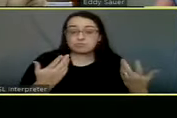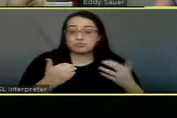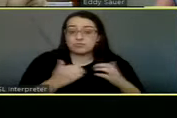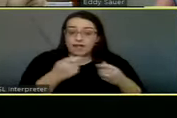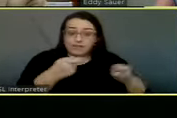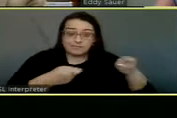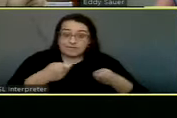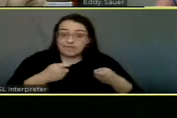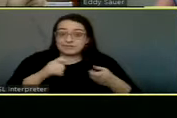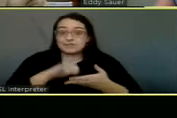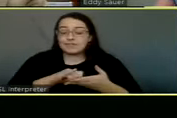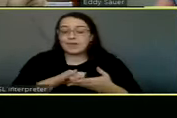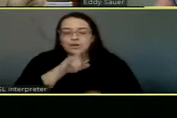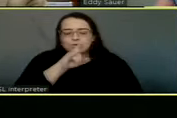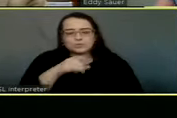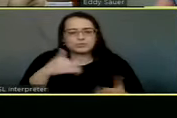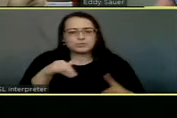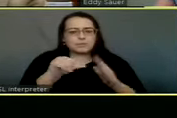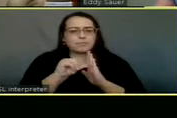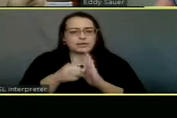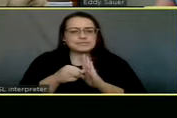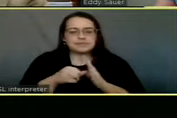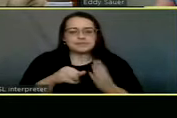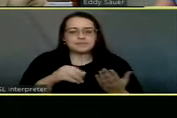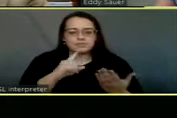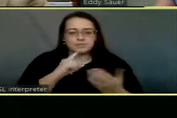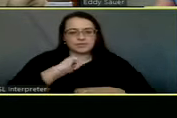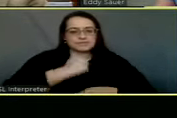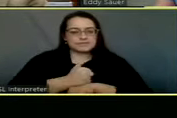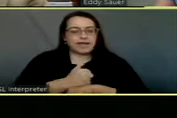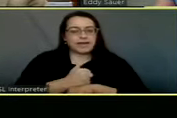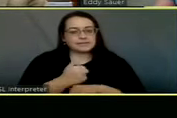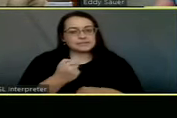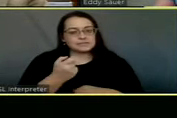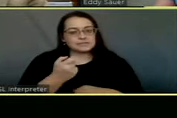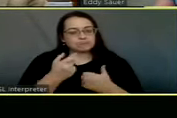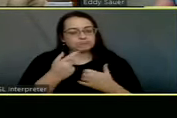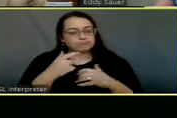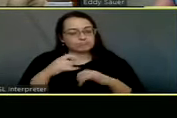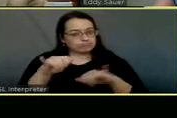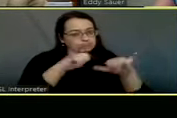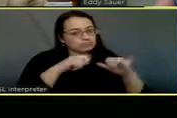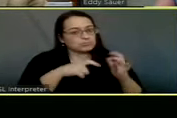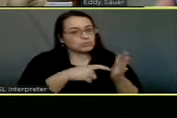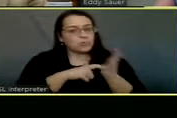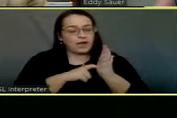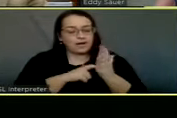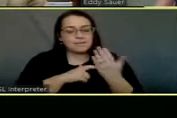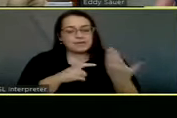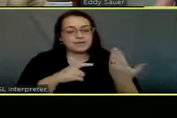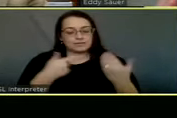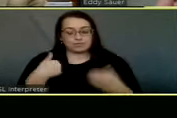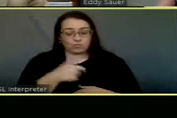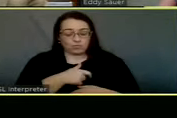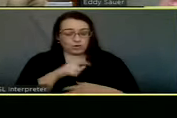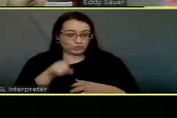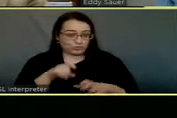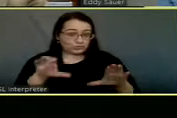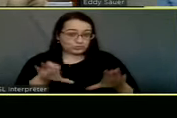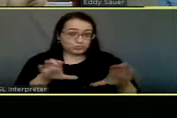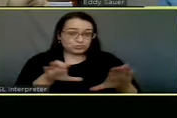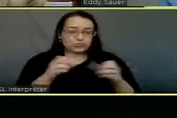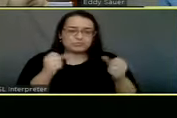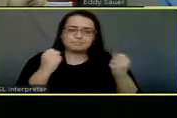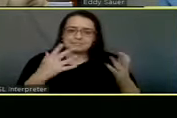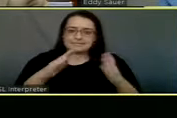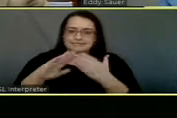thought it was, it's really, it's pretty impressive. It really kind of sets, uh, it sets a standard for what we need to be doing. And there are a lot